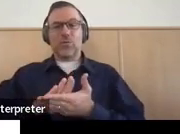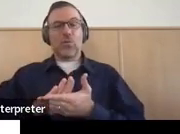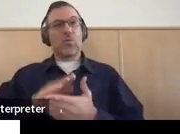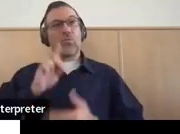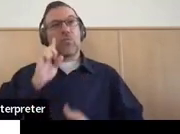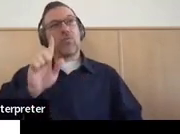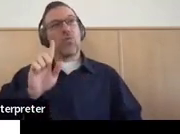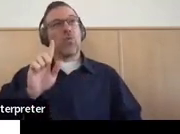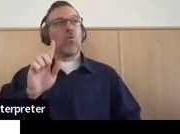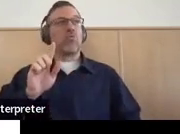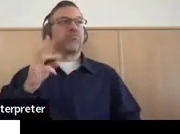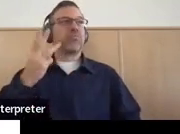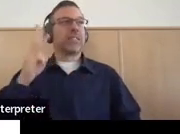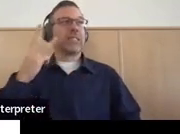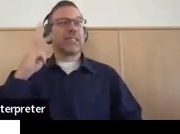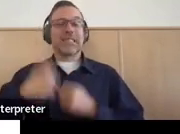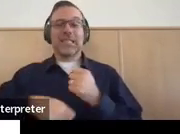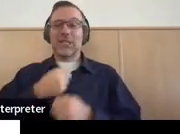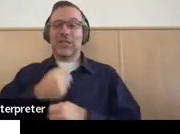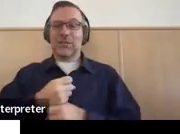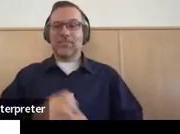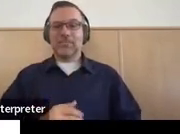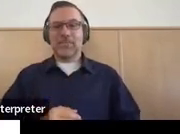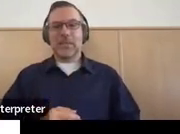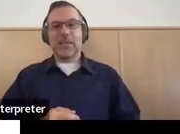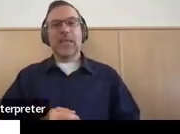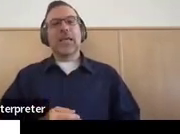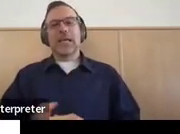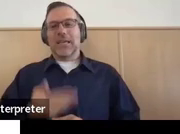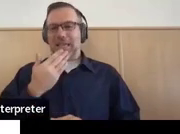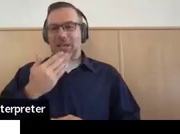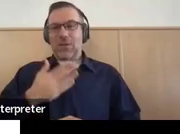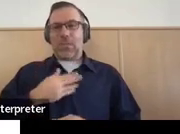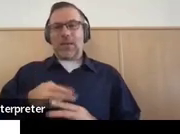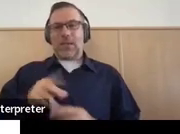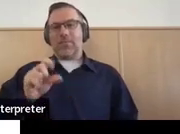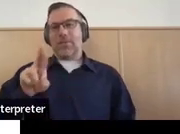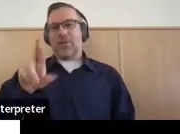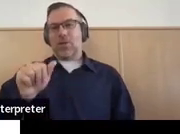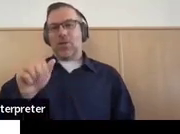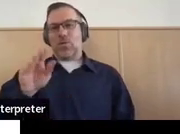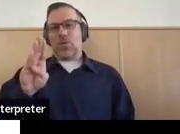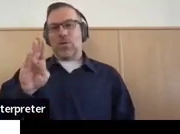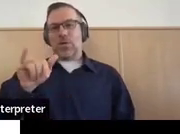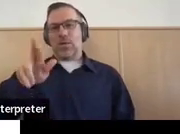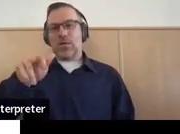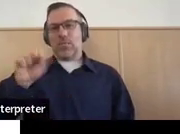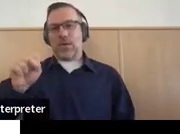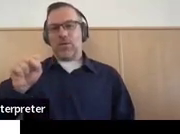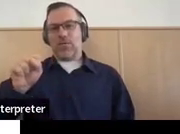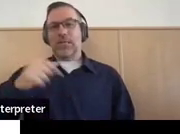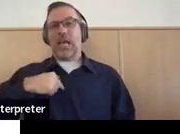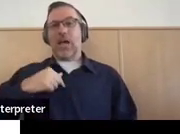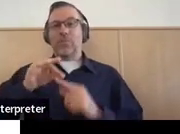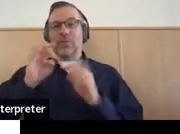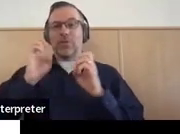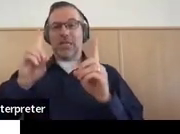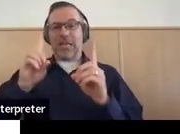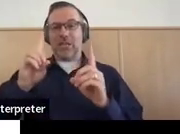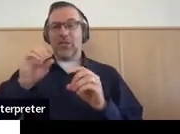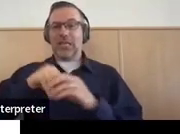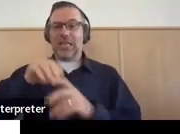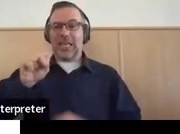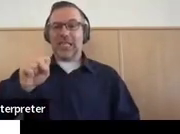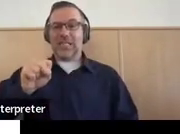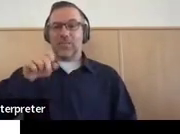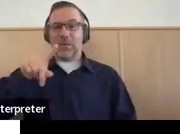Awesome. Thank you. And I'm Leora Byers. I was a special educator in SPPS for over 25 years